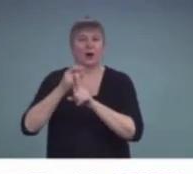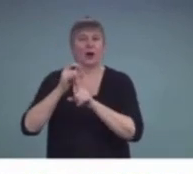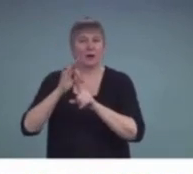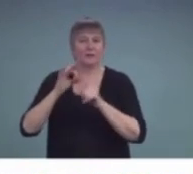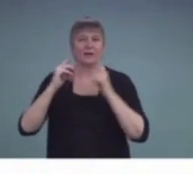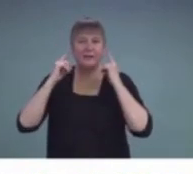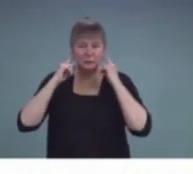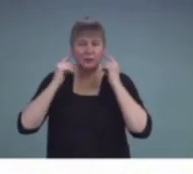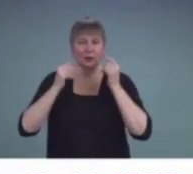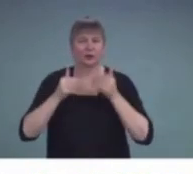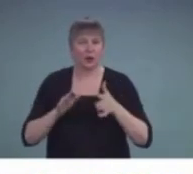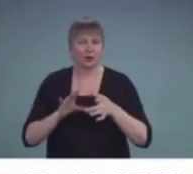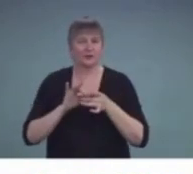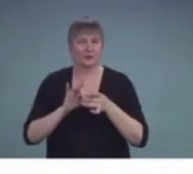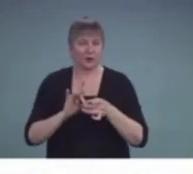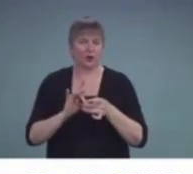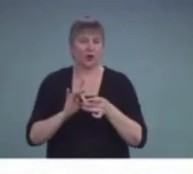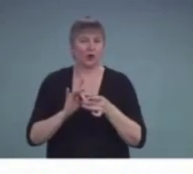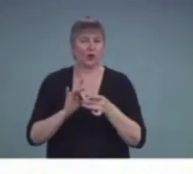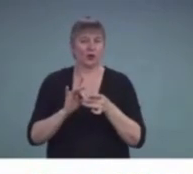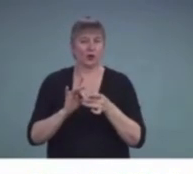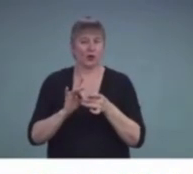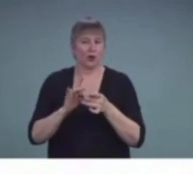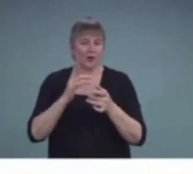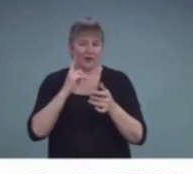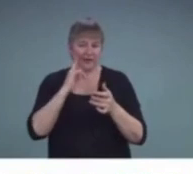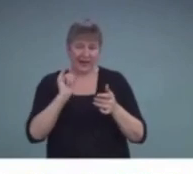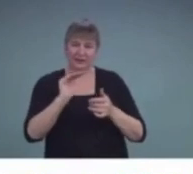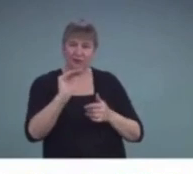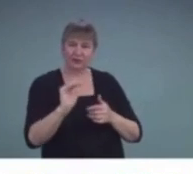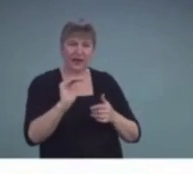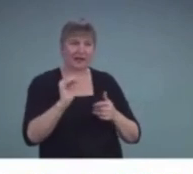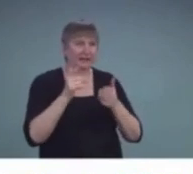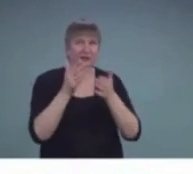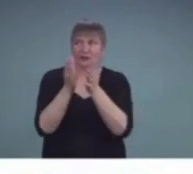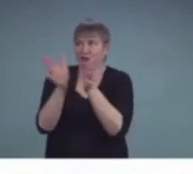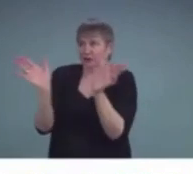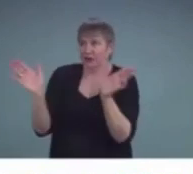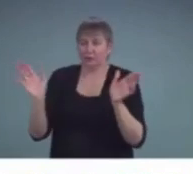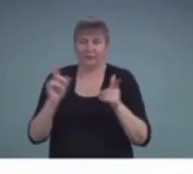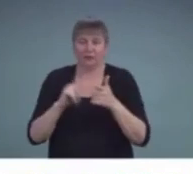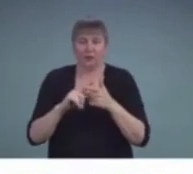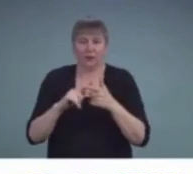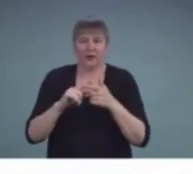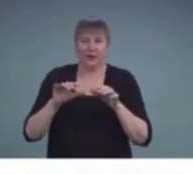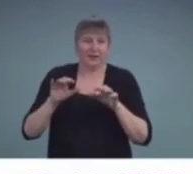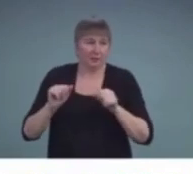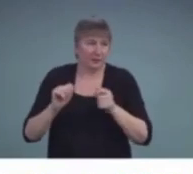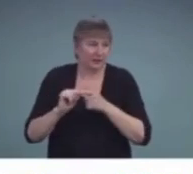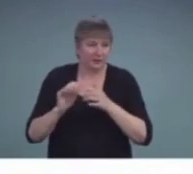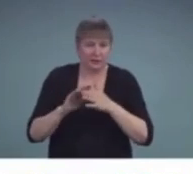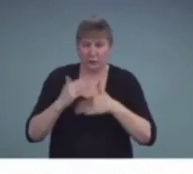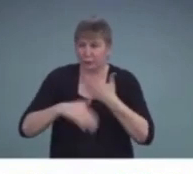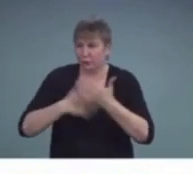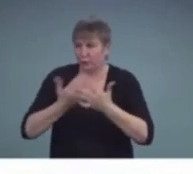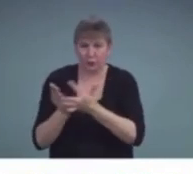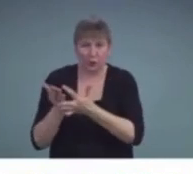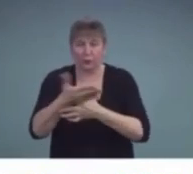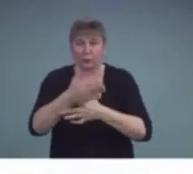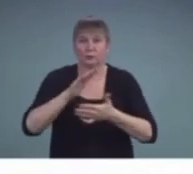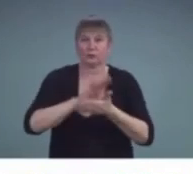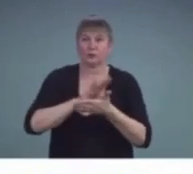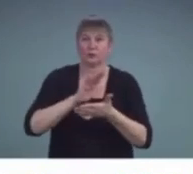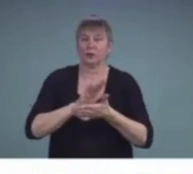on this young man, but in general on the ability to function in school and the impact of the language.